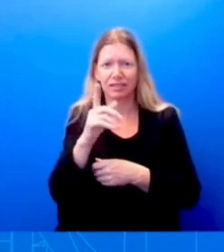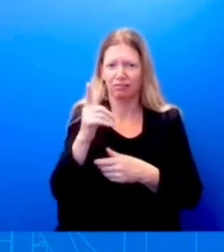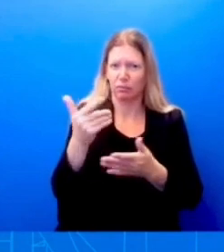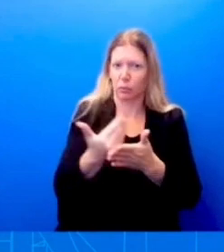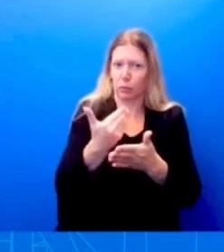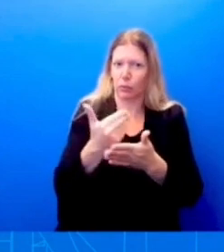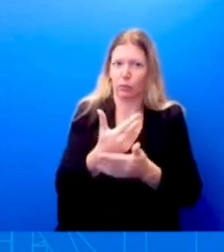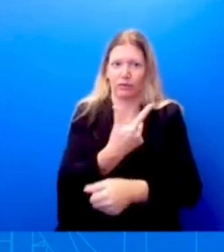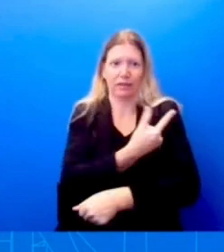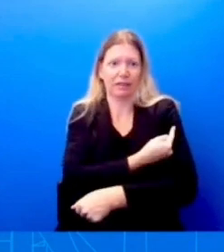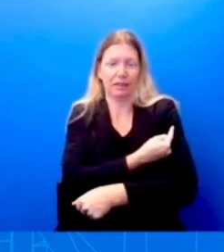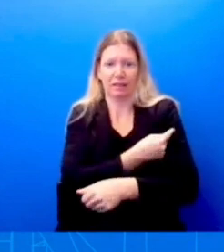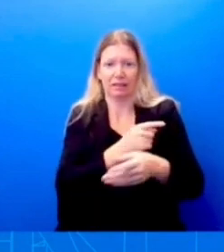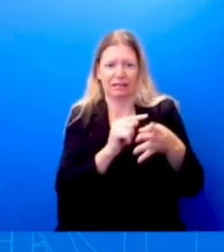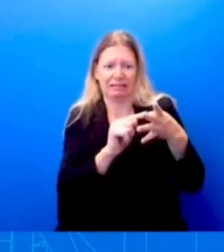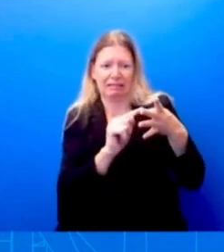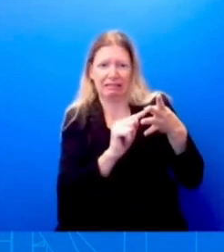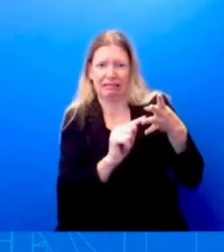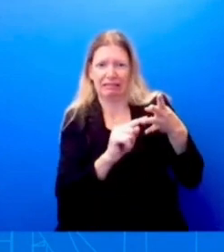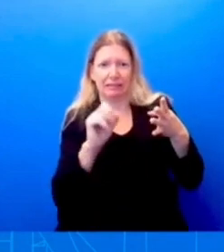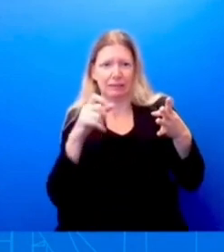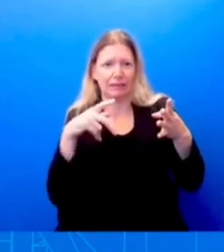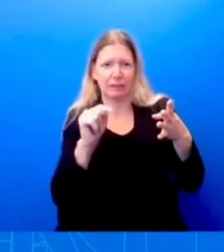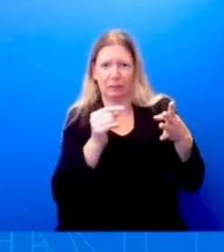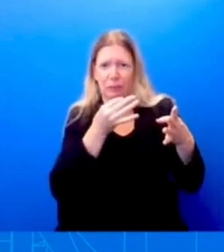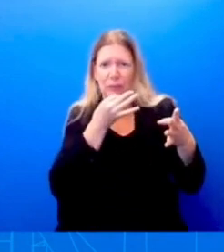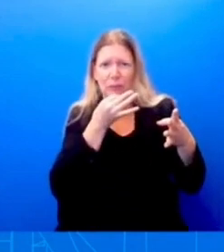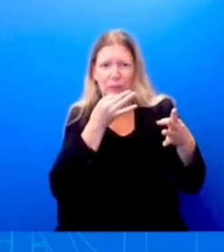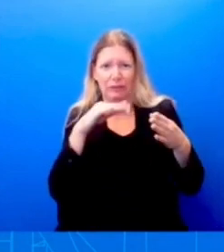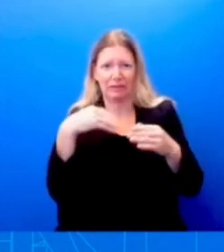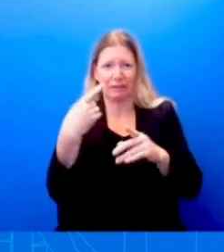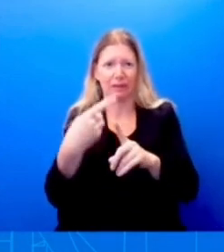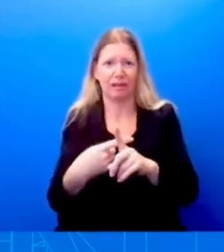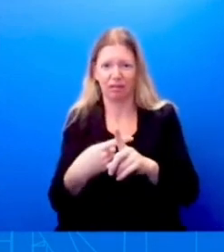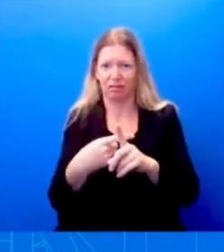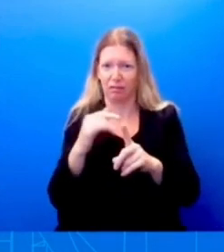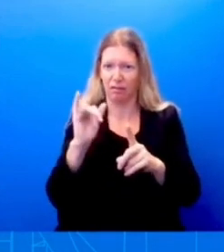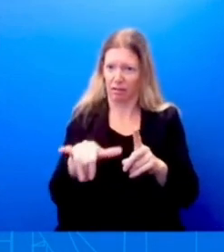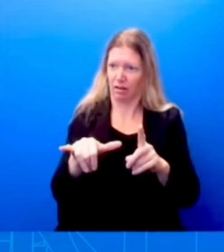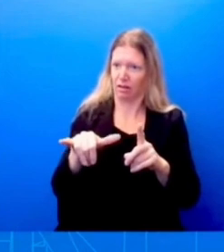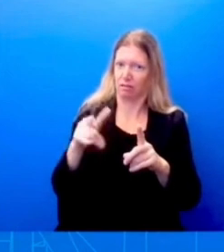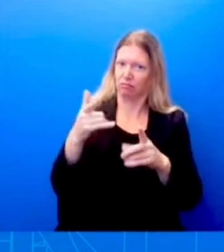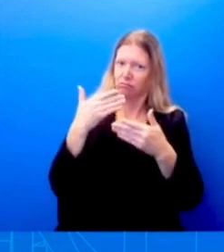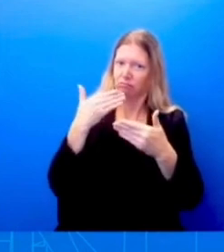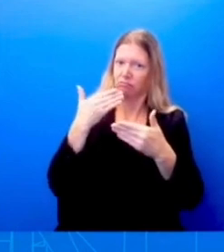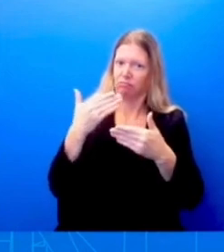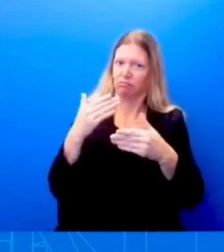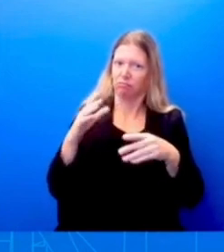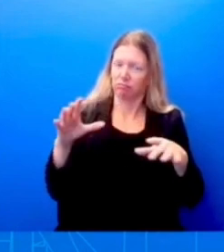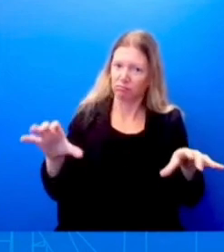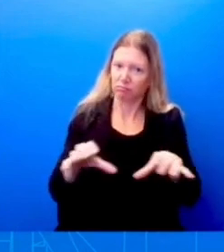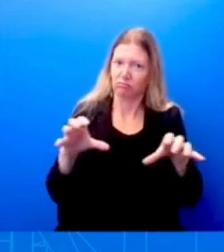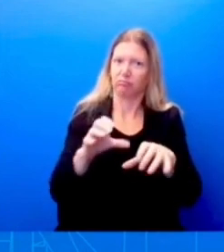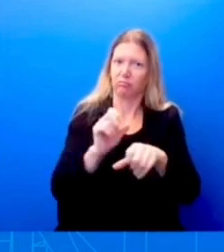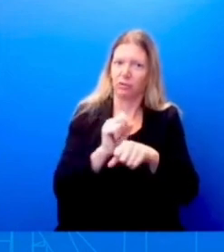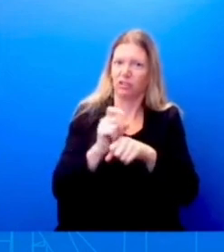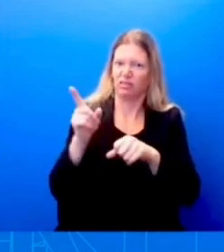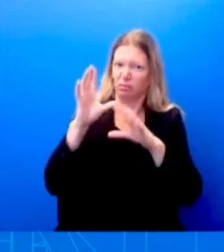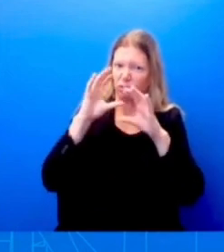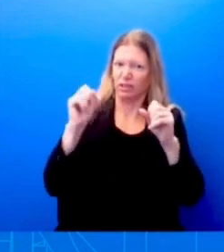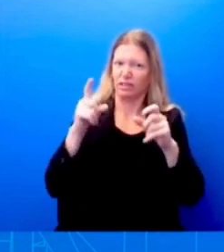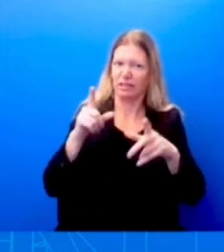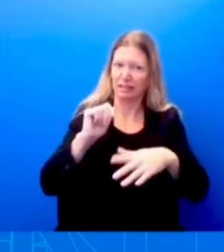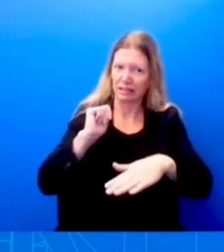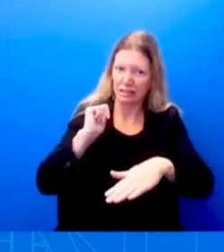because of the work that this administration has done with the leadership of this president, we have been able to put together a comprehensive way to deal